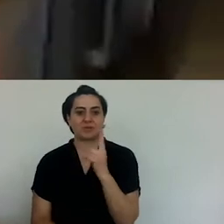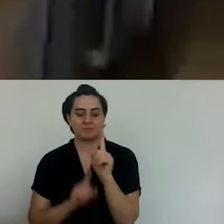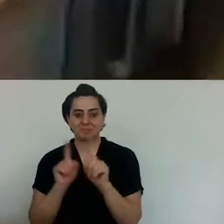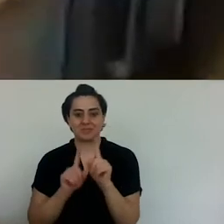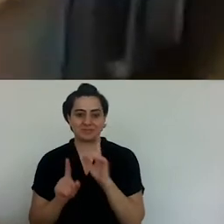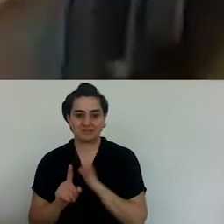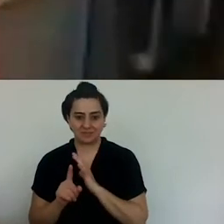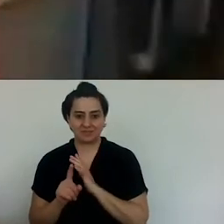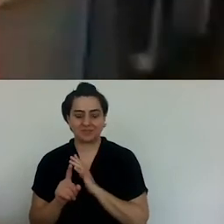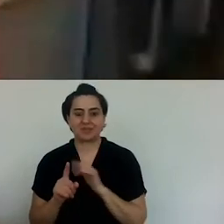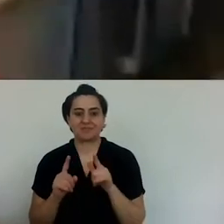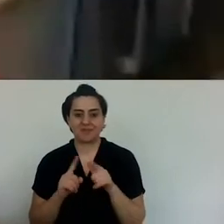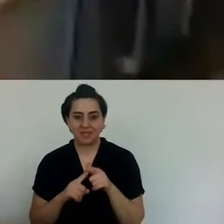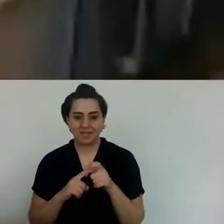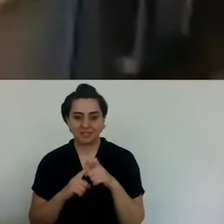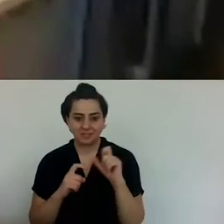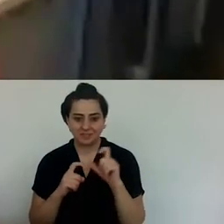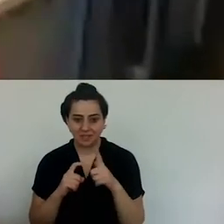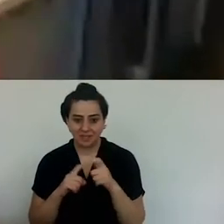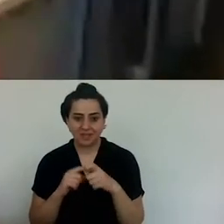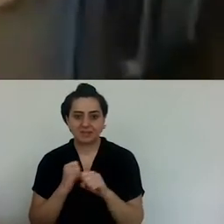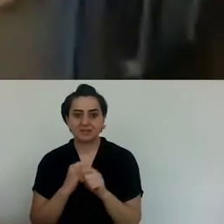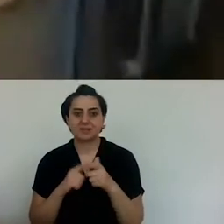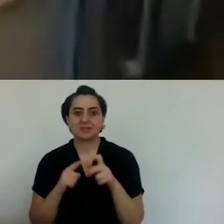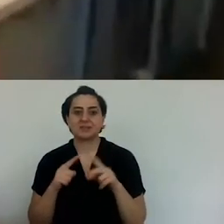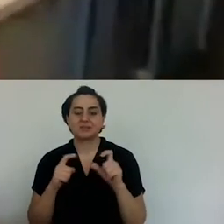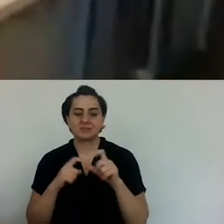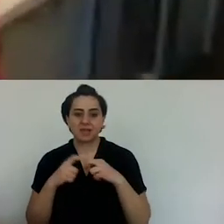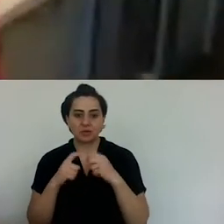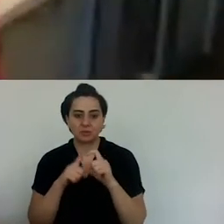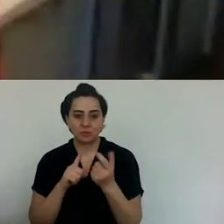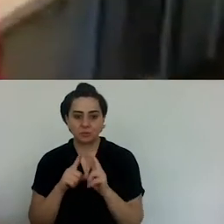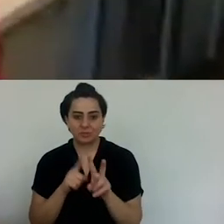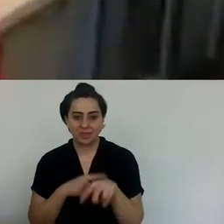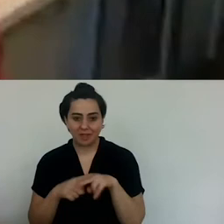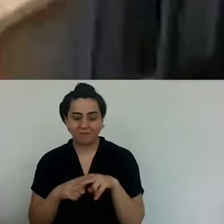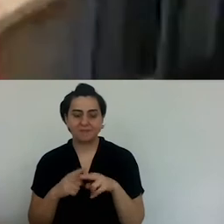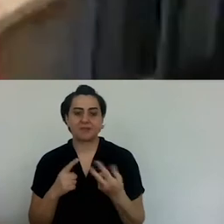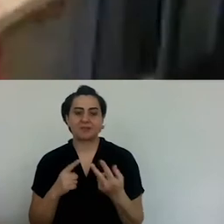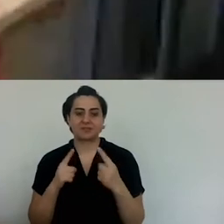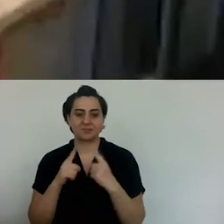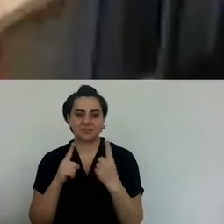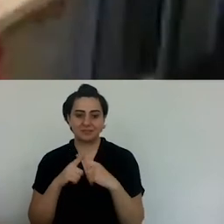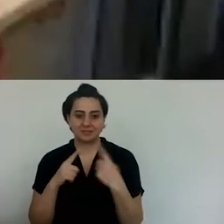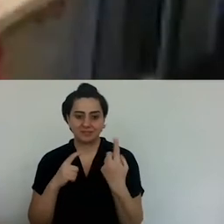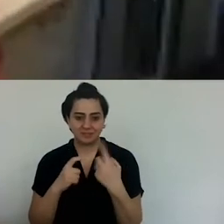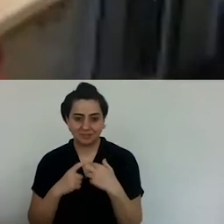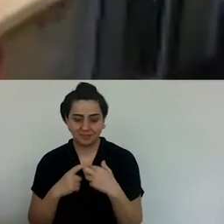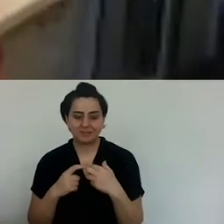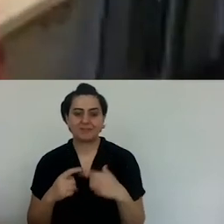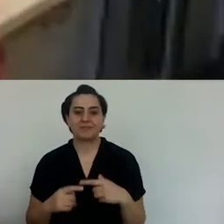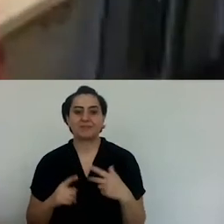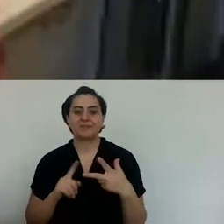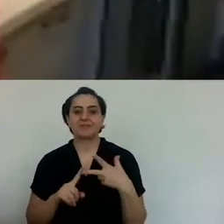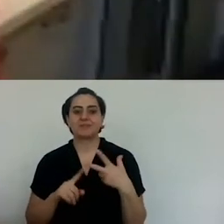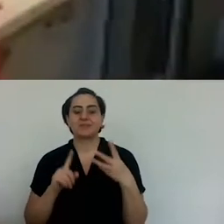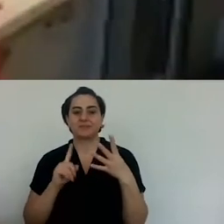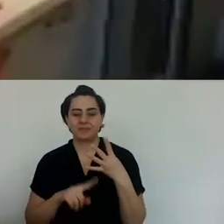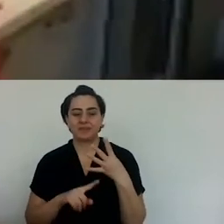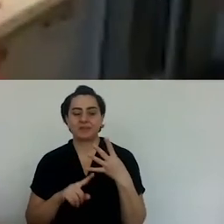for plants. My dad used to like plants. plants.